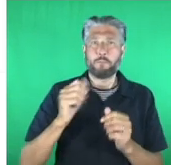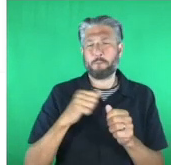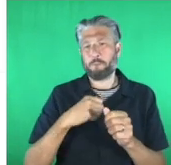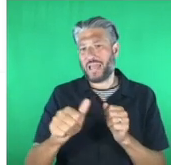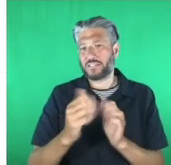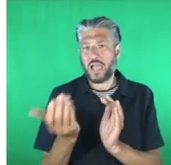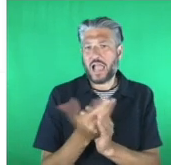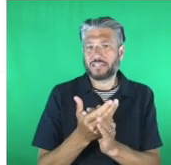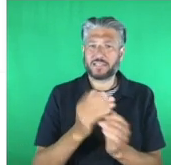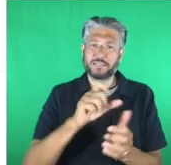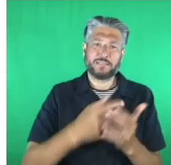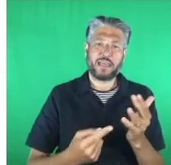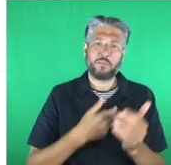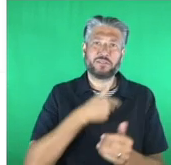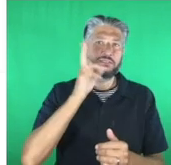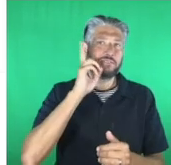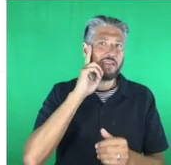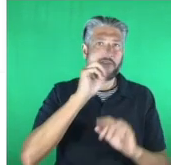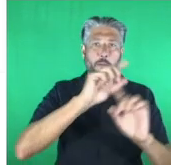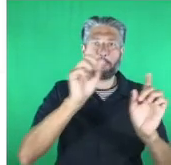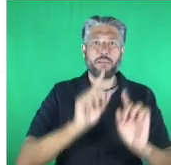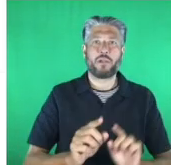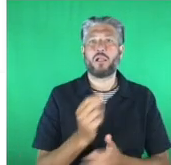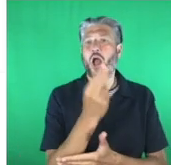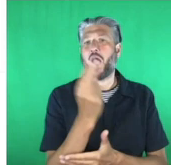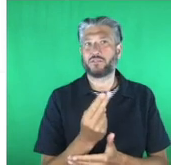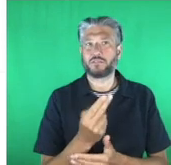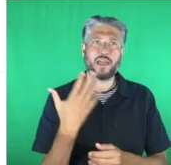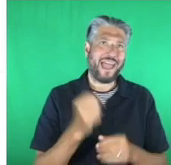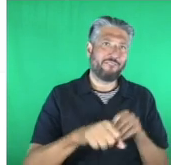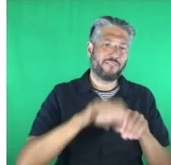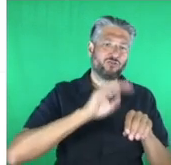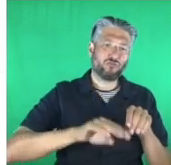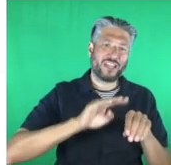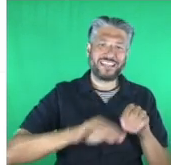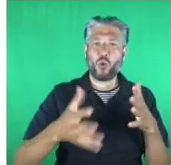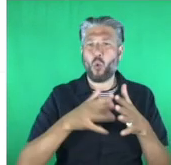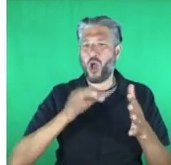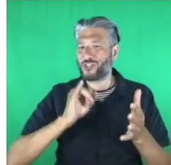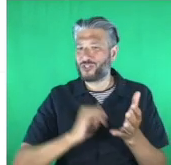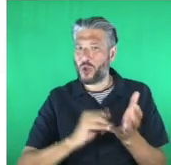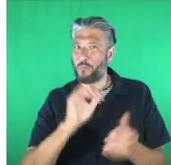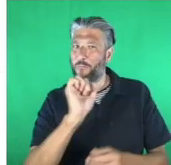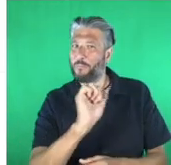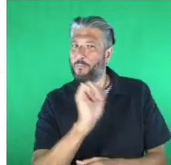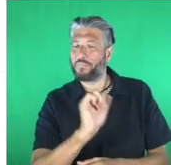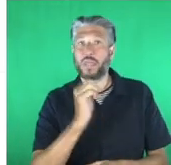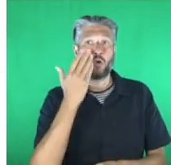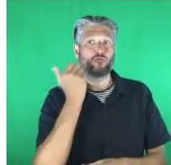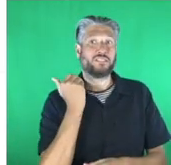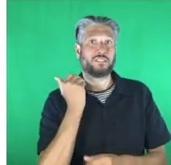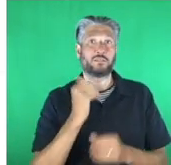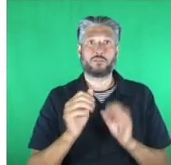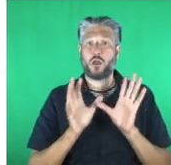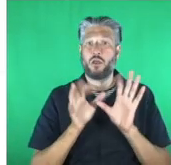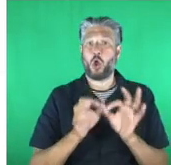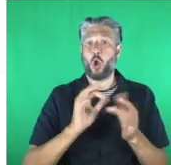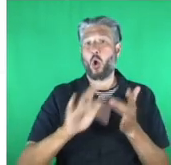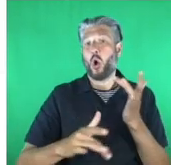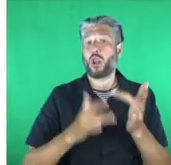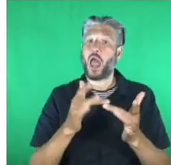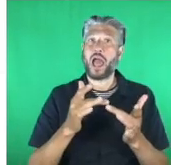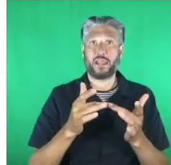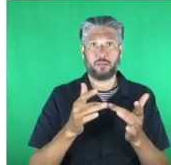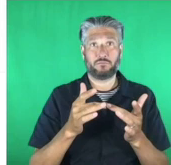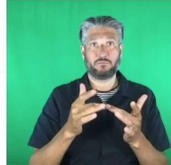through initiatives such as training and workshops its recent online program saw 19 000 visits in less than three